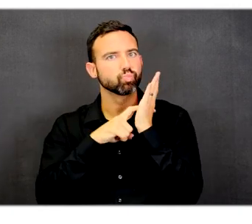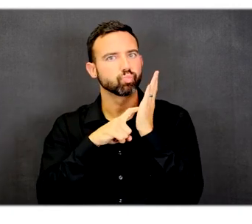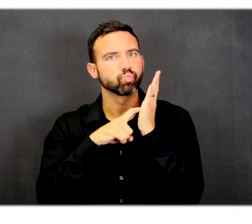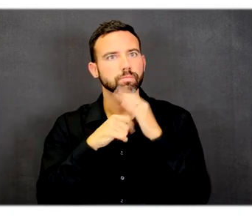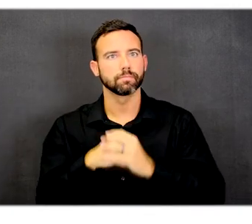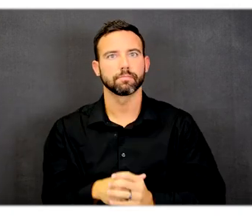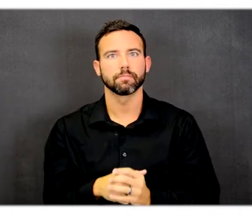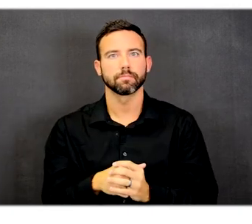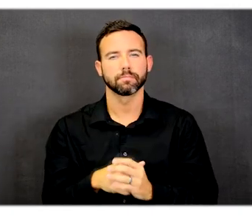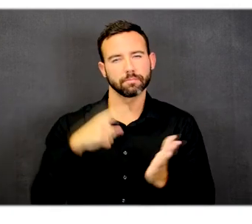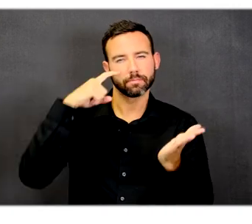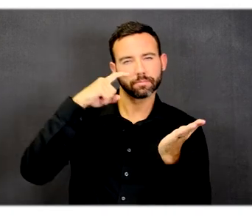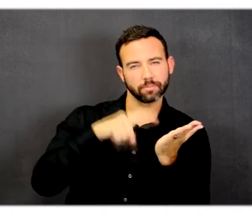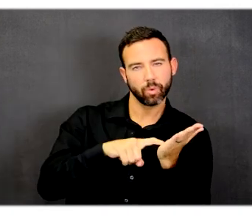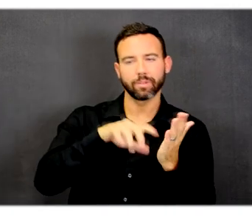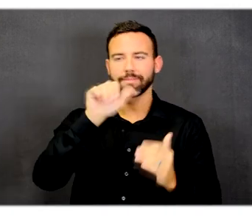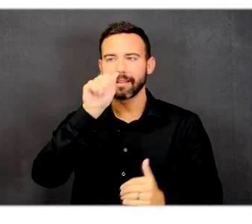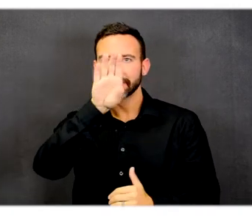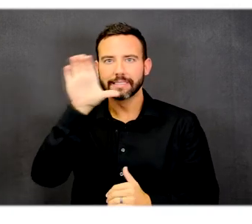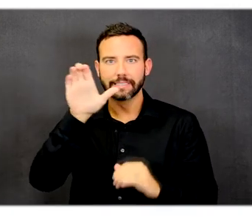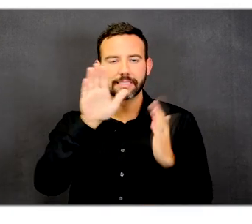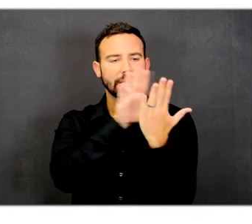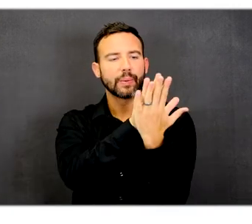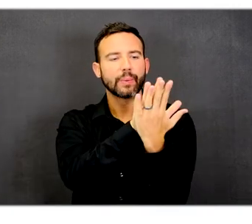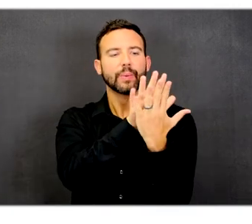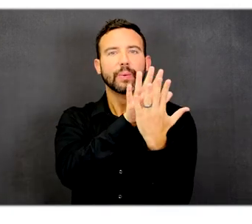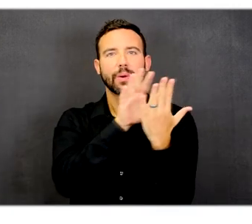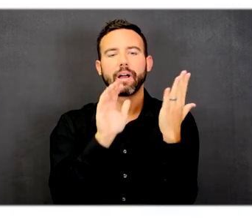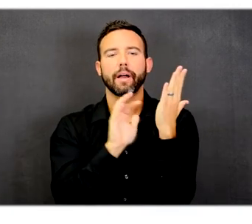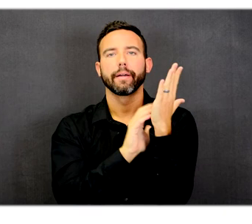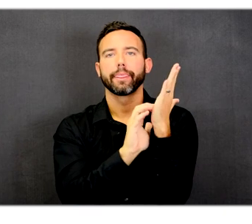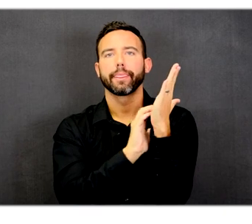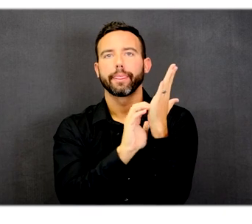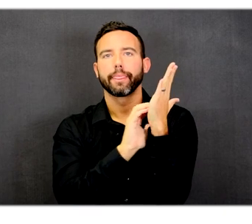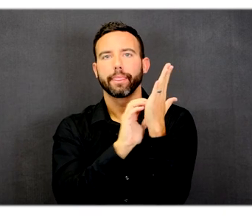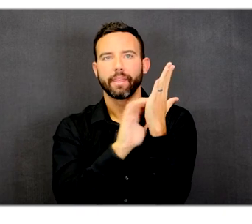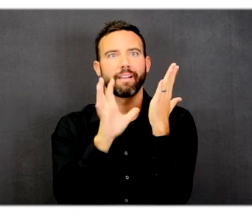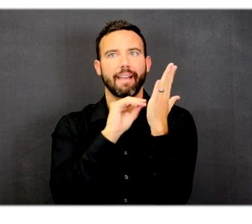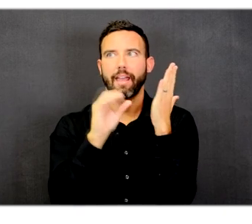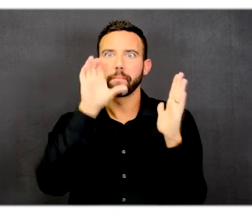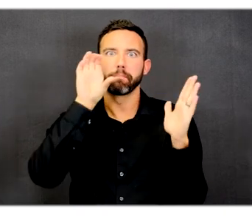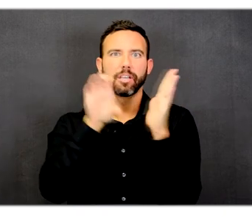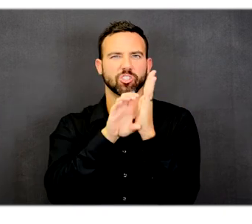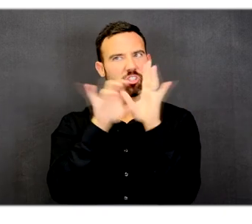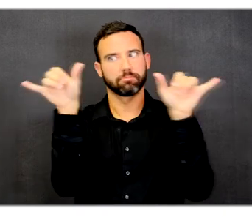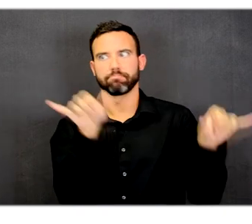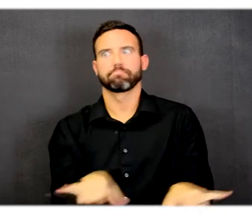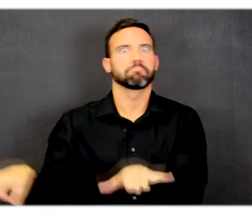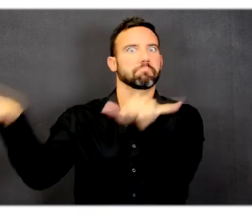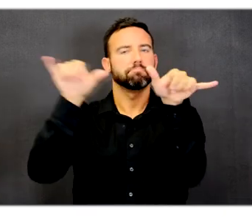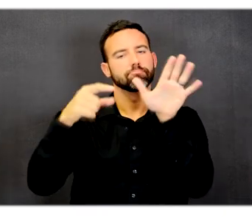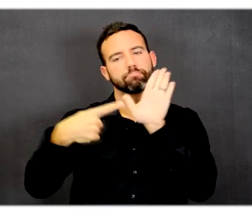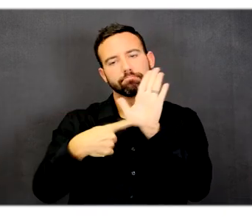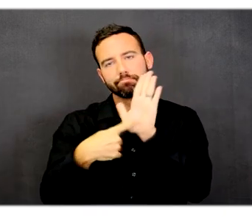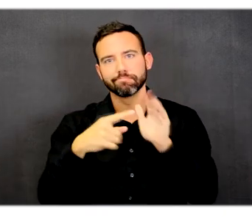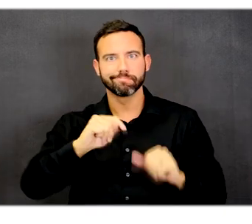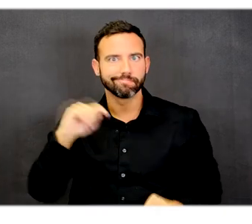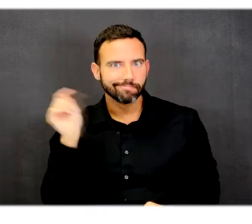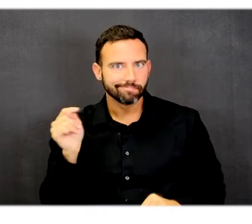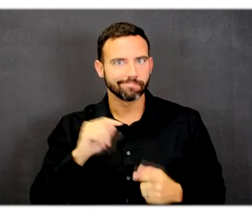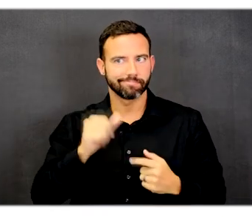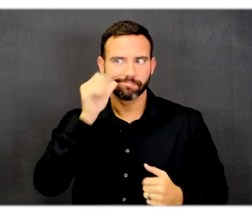raised letters, tactile areas, universal images that represent toilets, women's and men's restrooms,